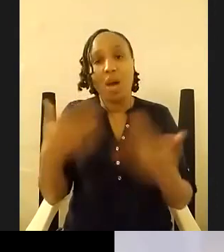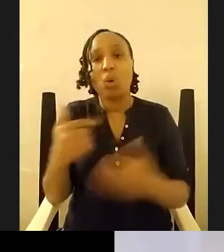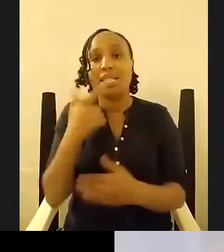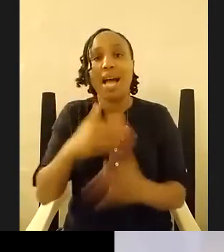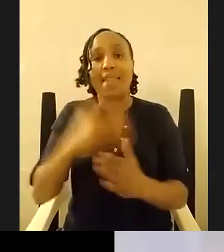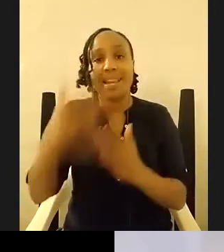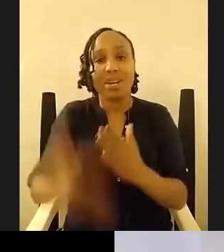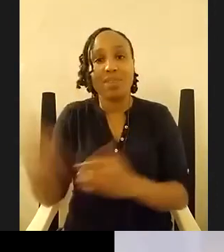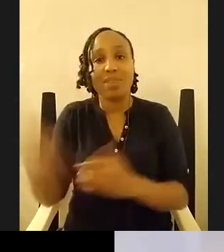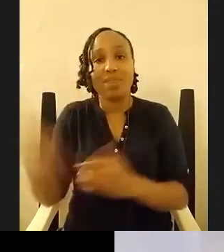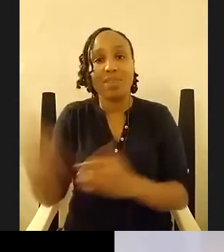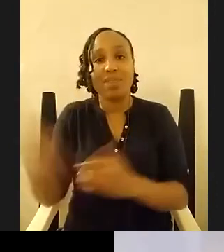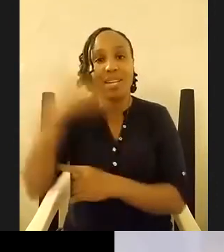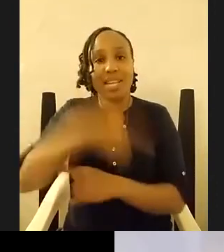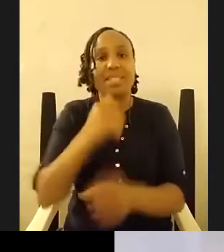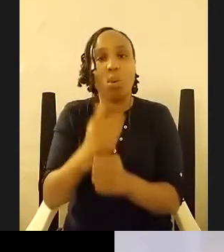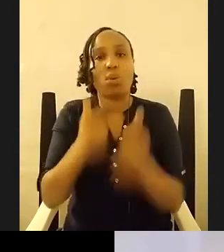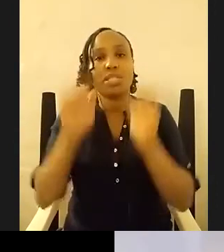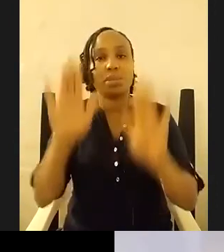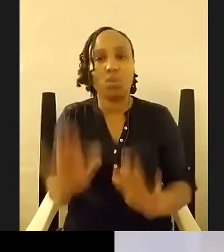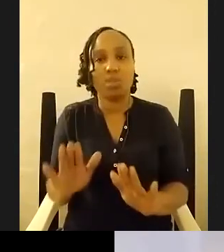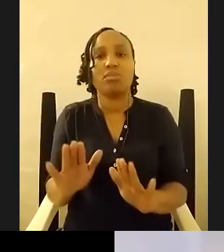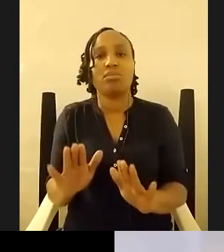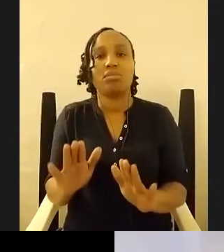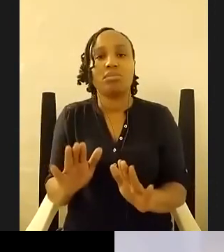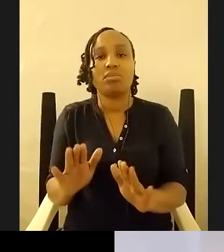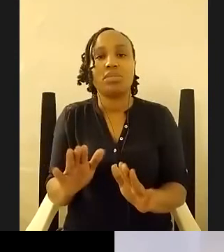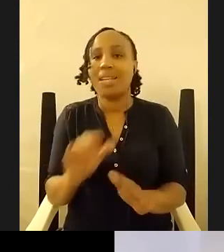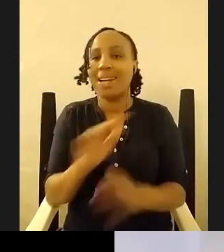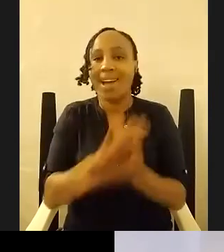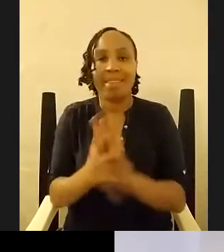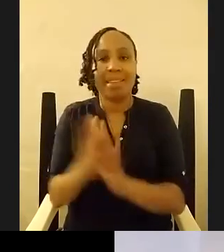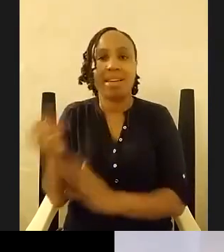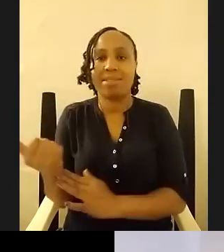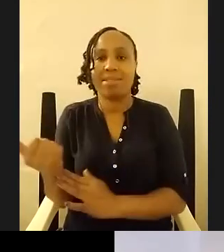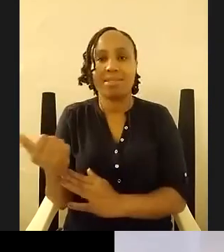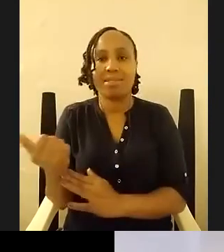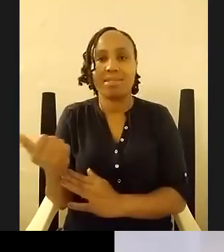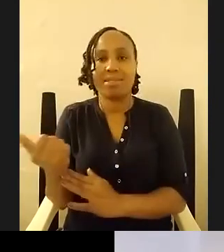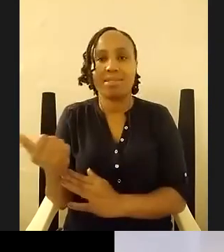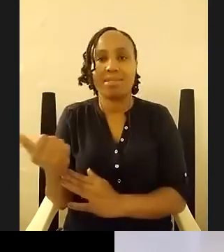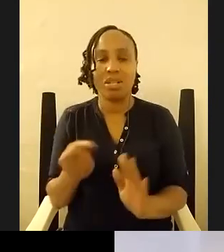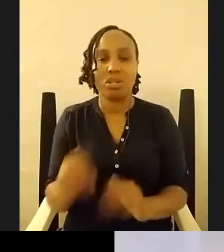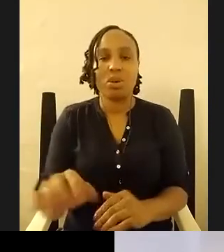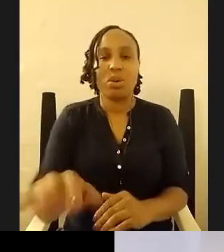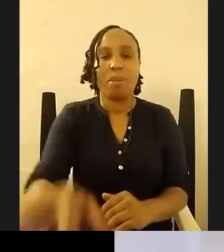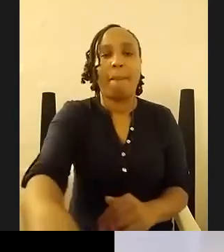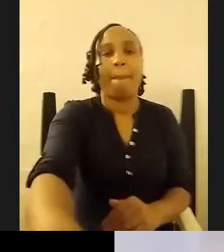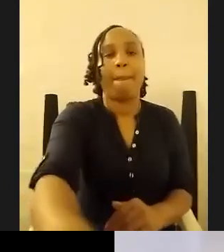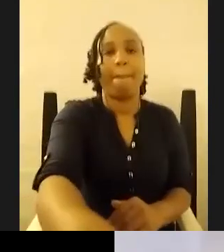always be the work that matters nothing else um matters and um i don't know who said this but you know there's